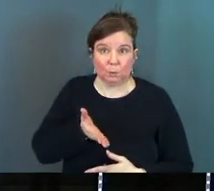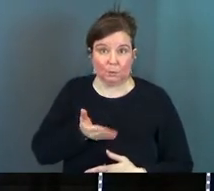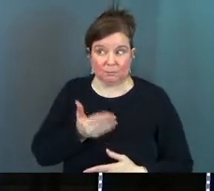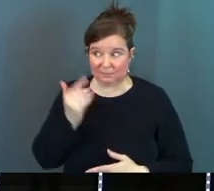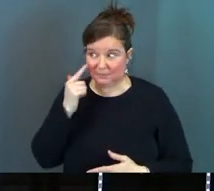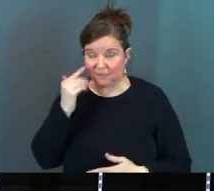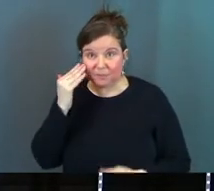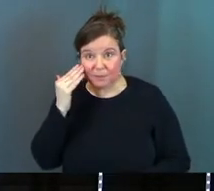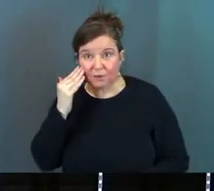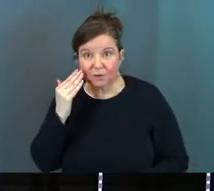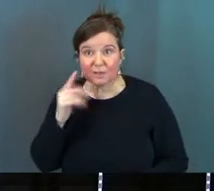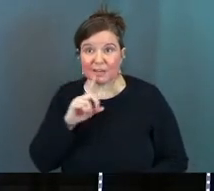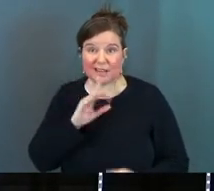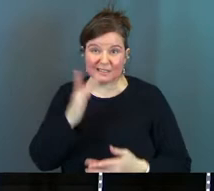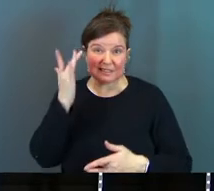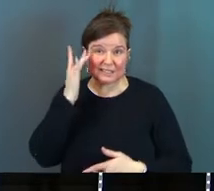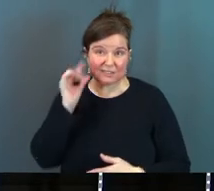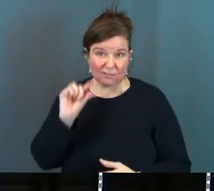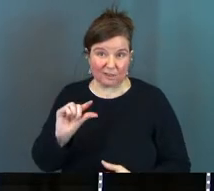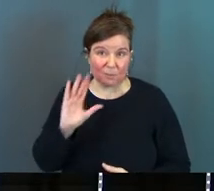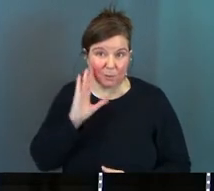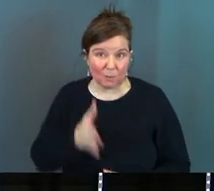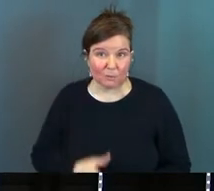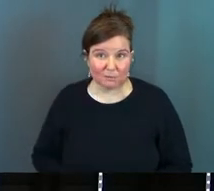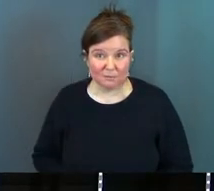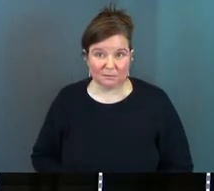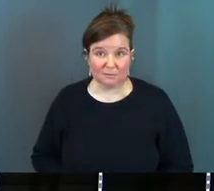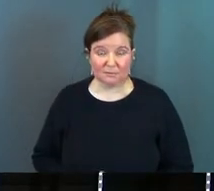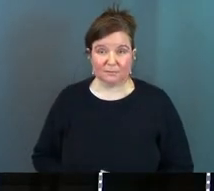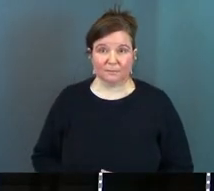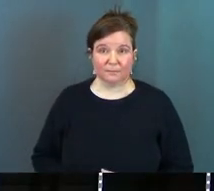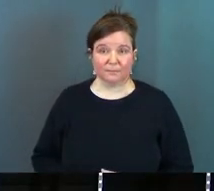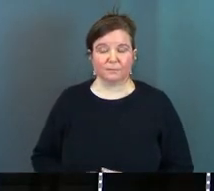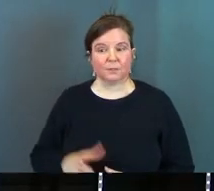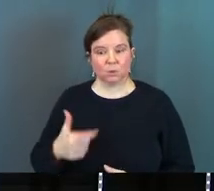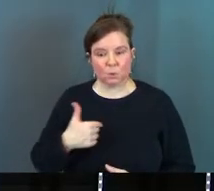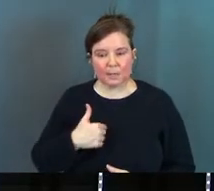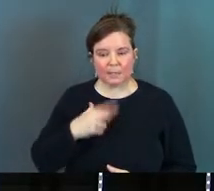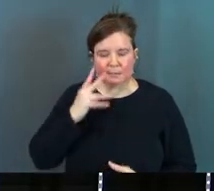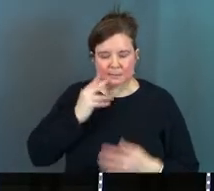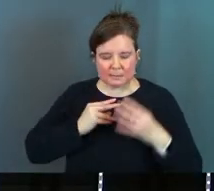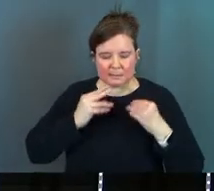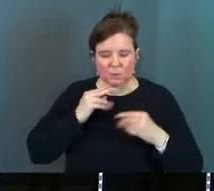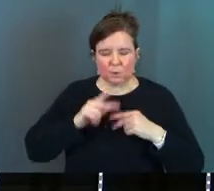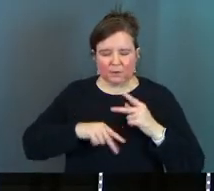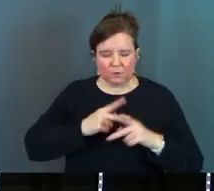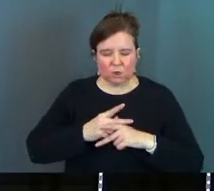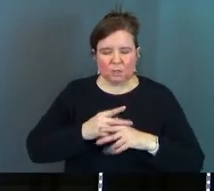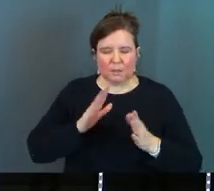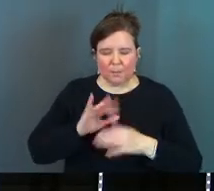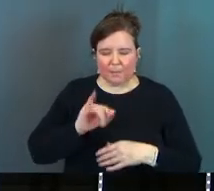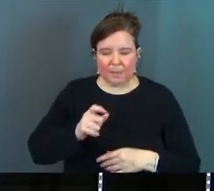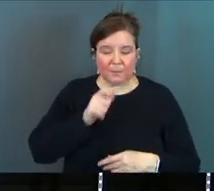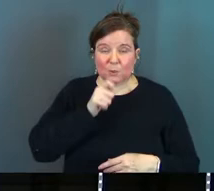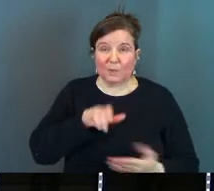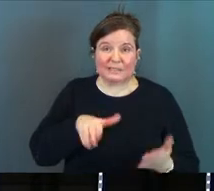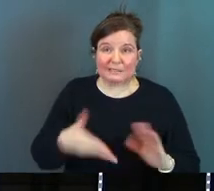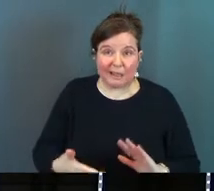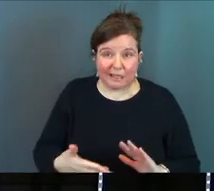sound familiar you'd actually get sick for a while and you had a version of smallpox it just